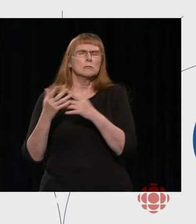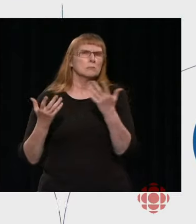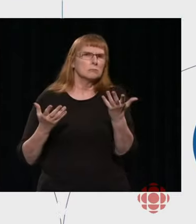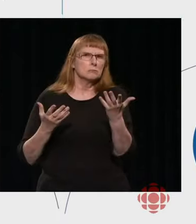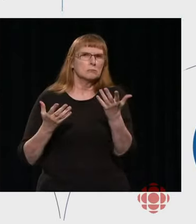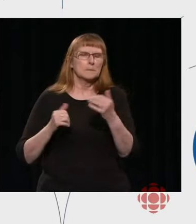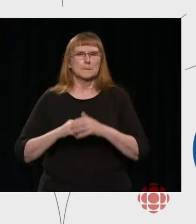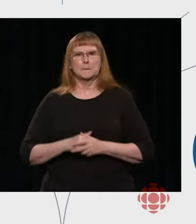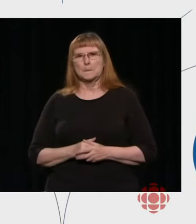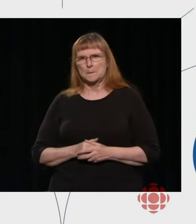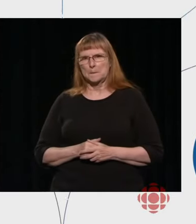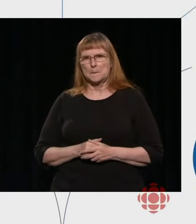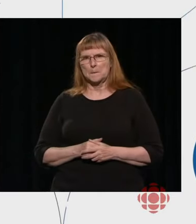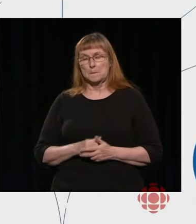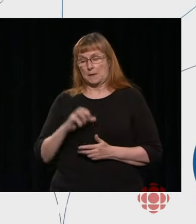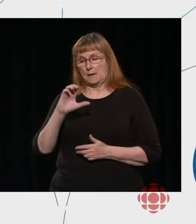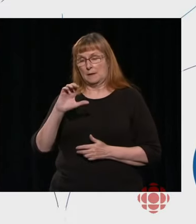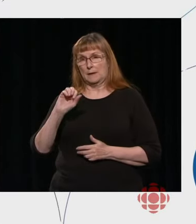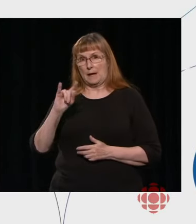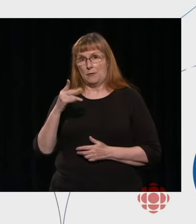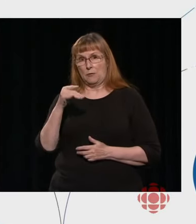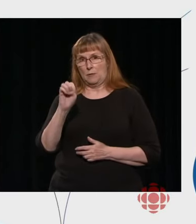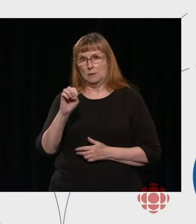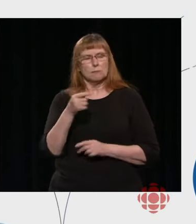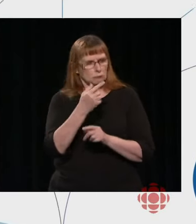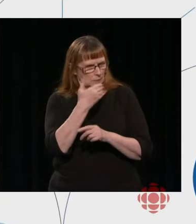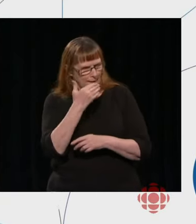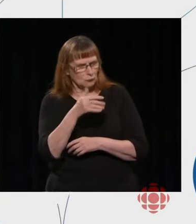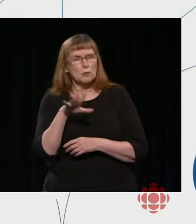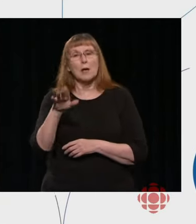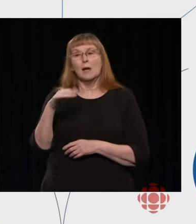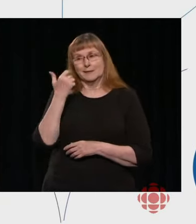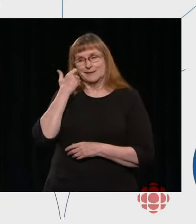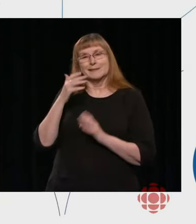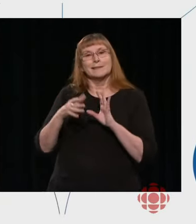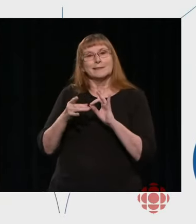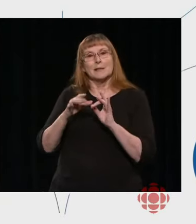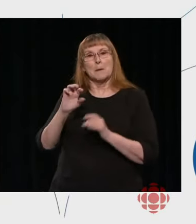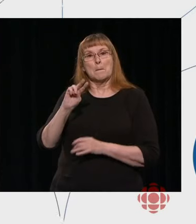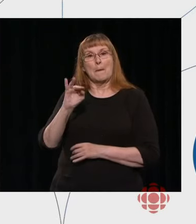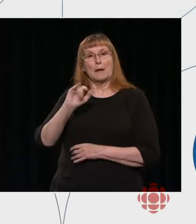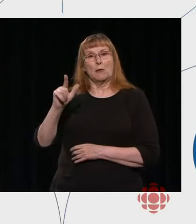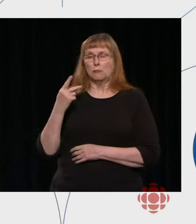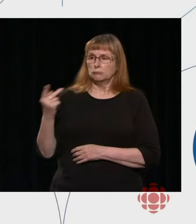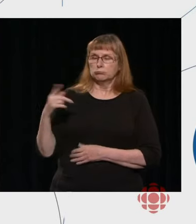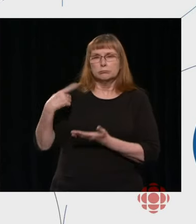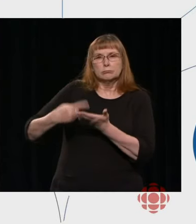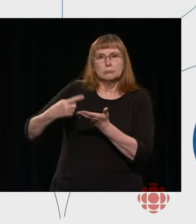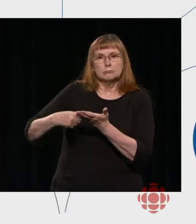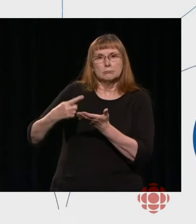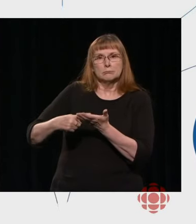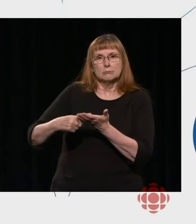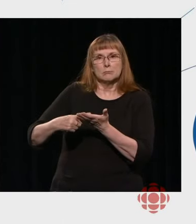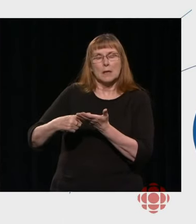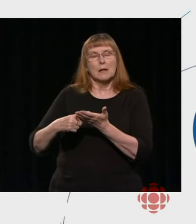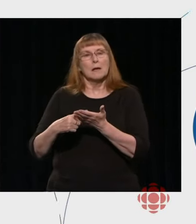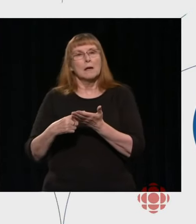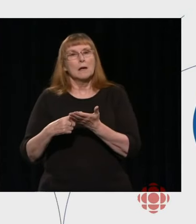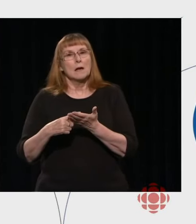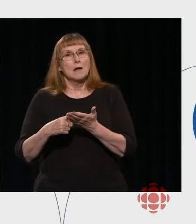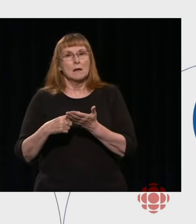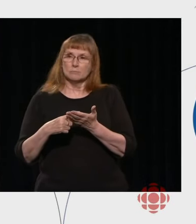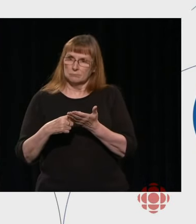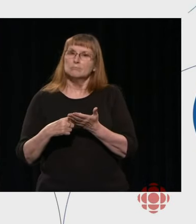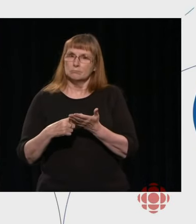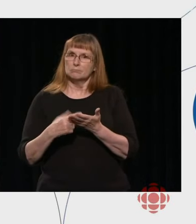And we did indeed talk to Michael earlier about the important role